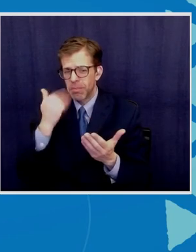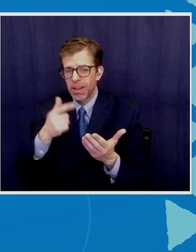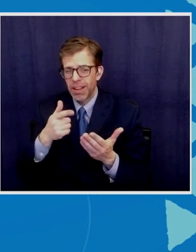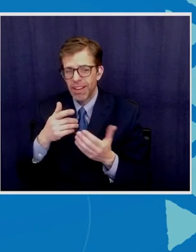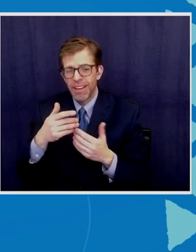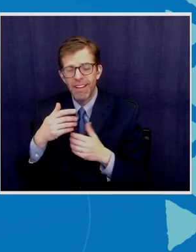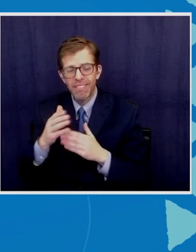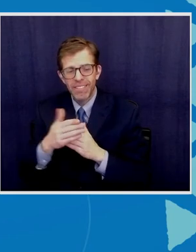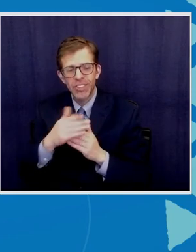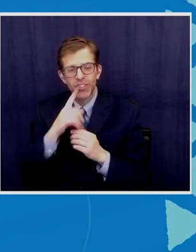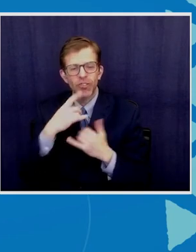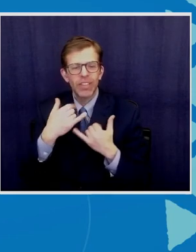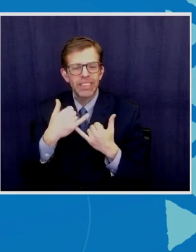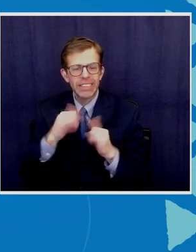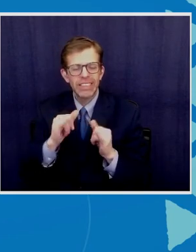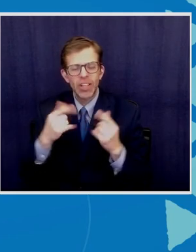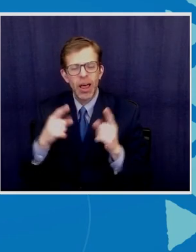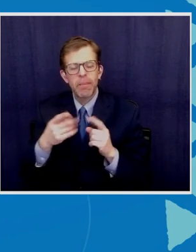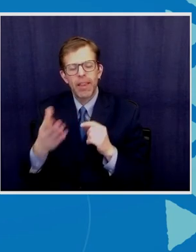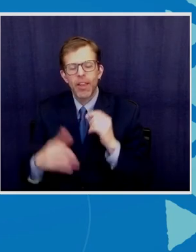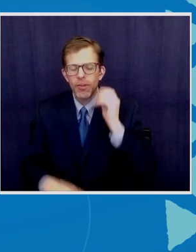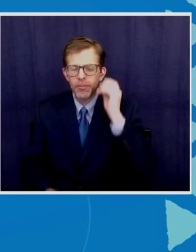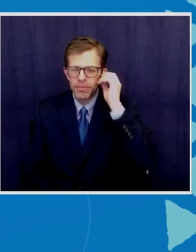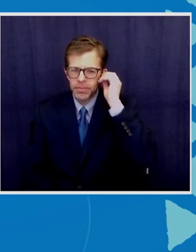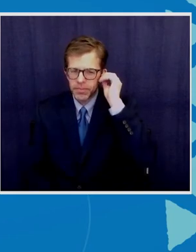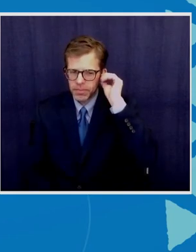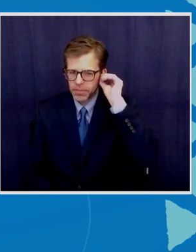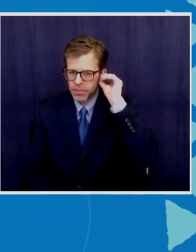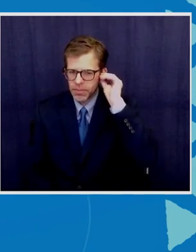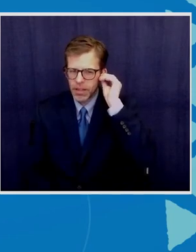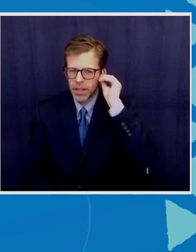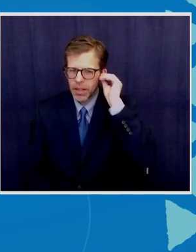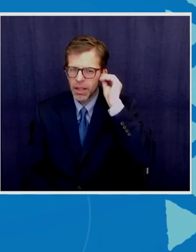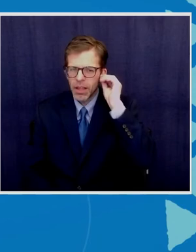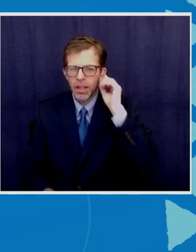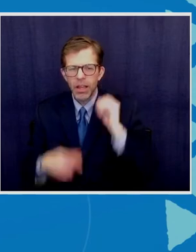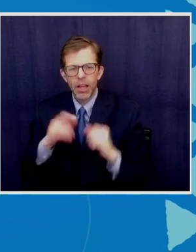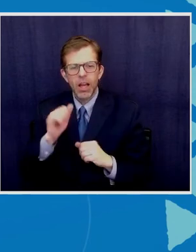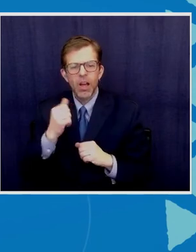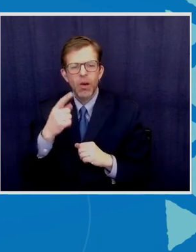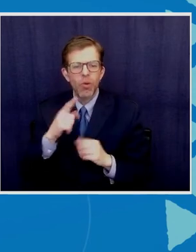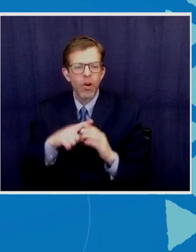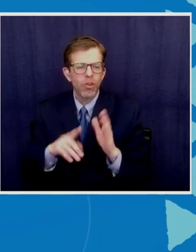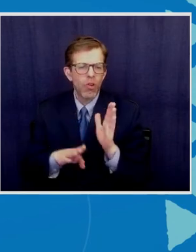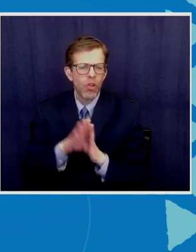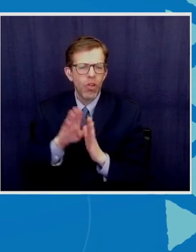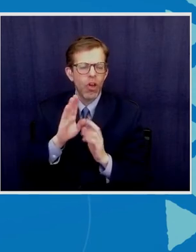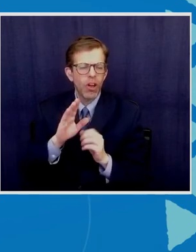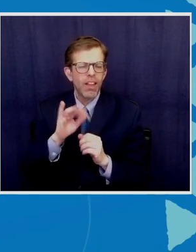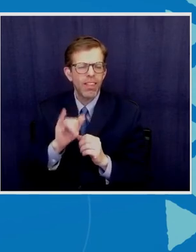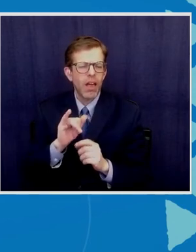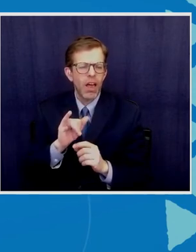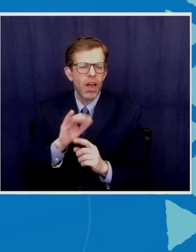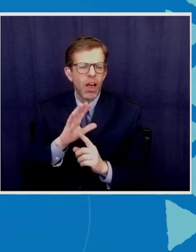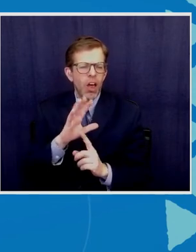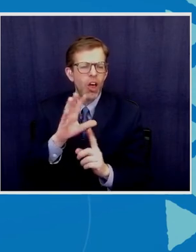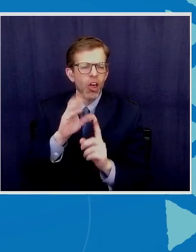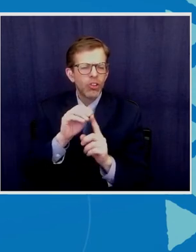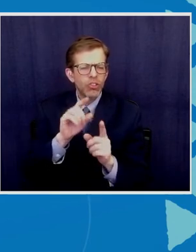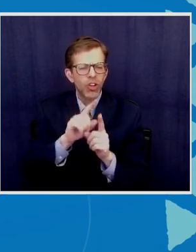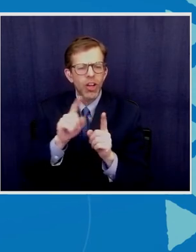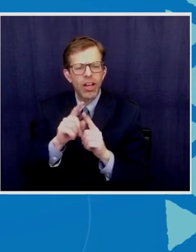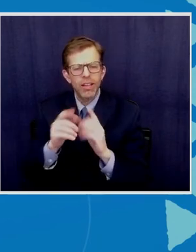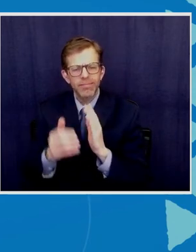still taking place there the other one is how to launch an alternative aquaculture as an alternative because taking